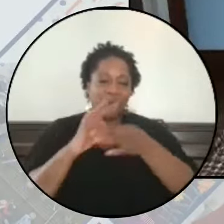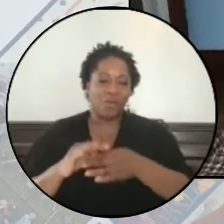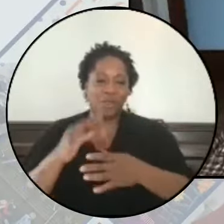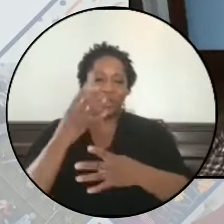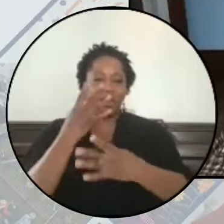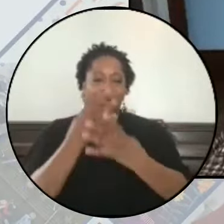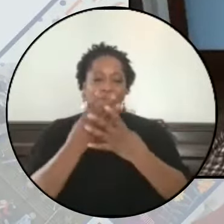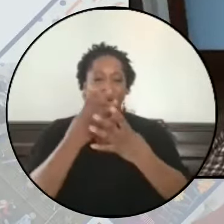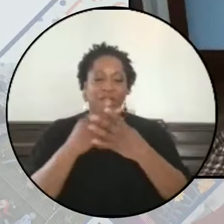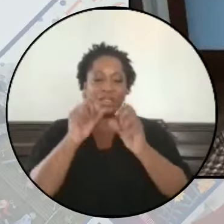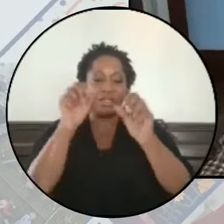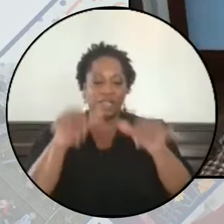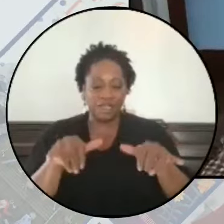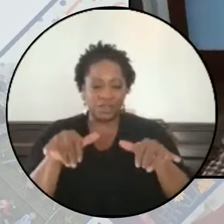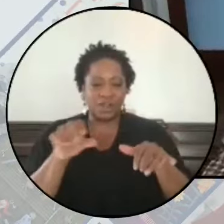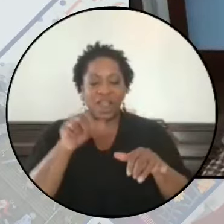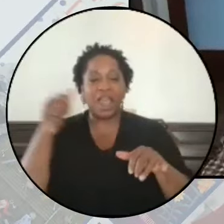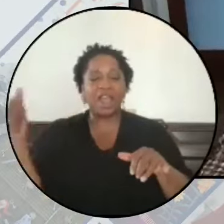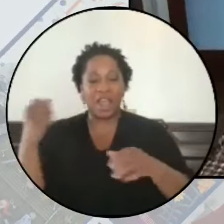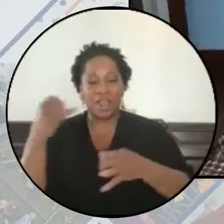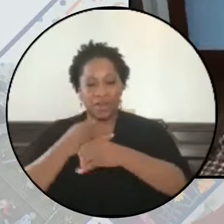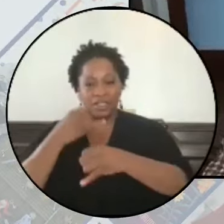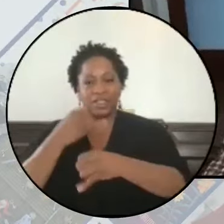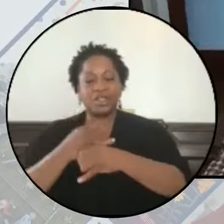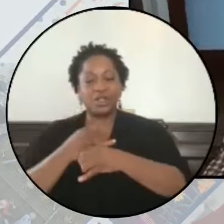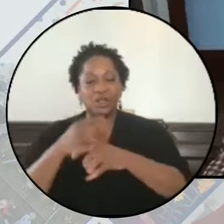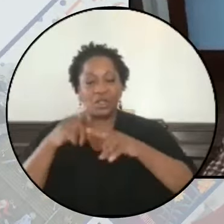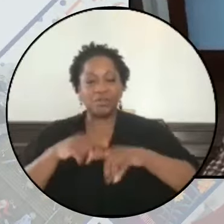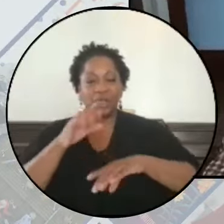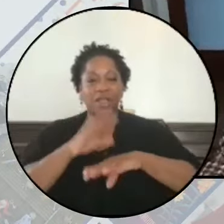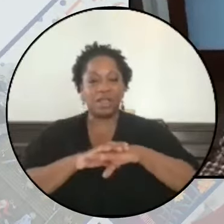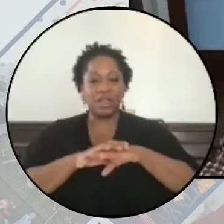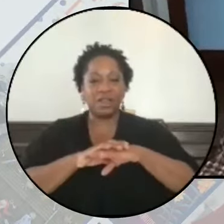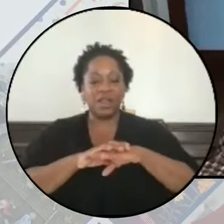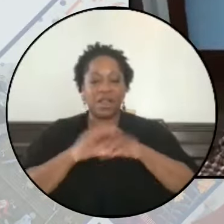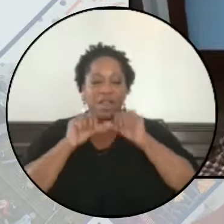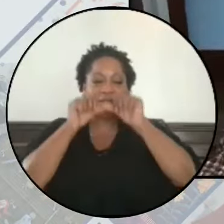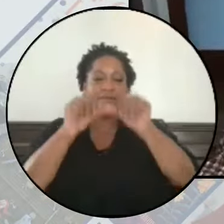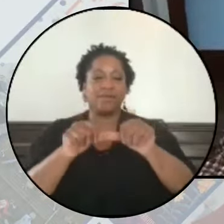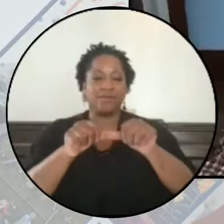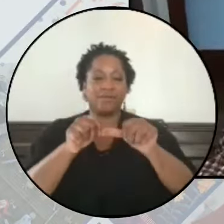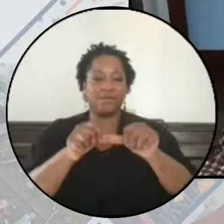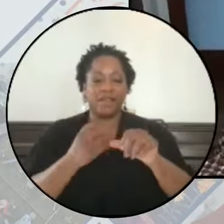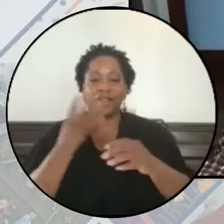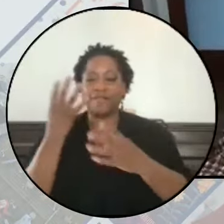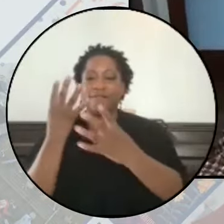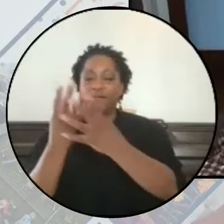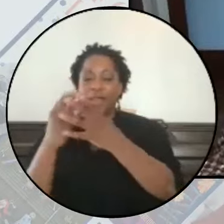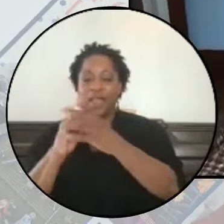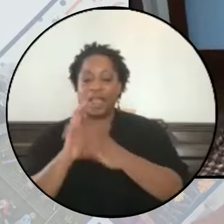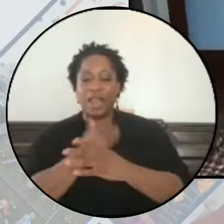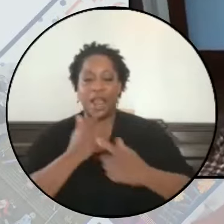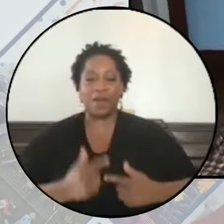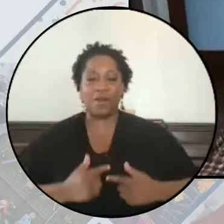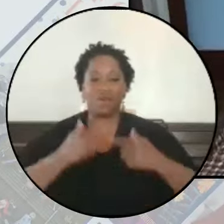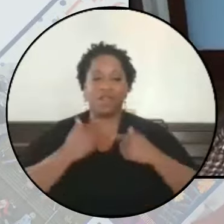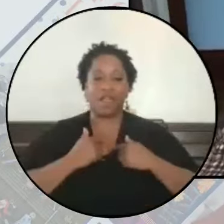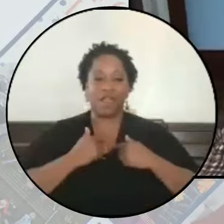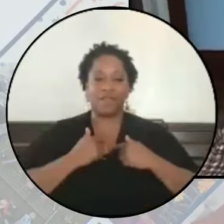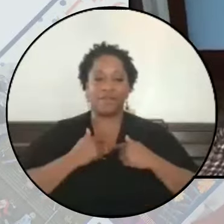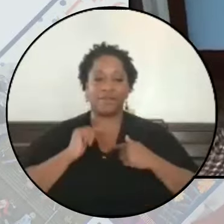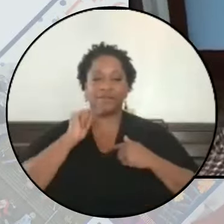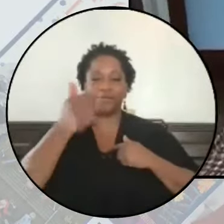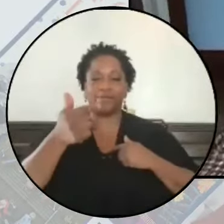-industrial complex and other institutions relying on the proliferation of carcerality in our lives, how